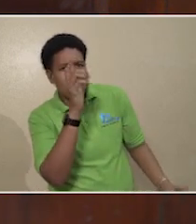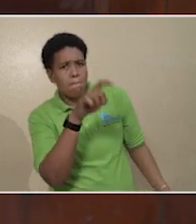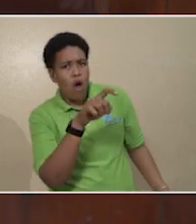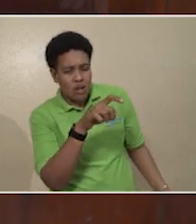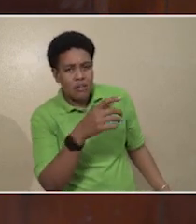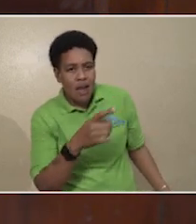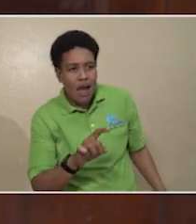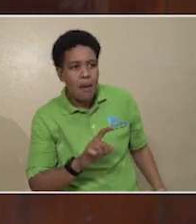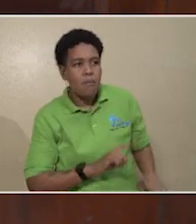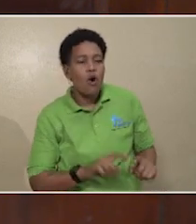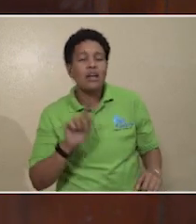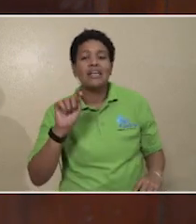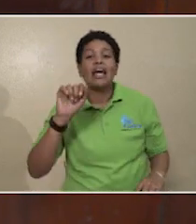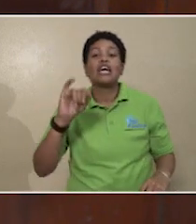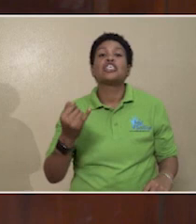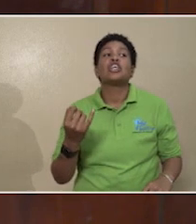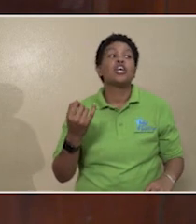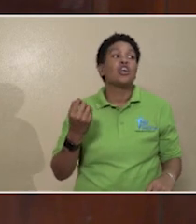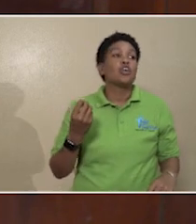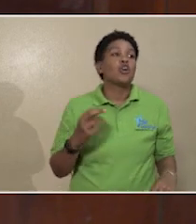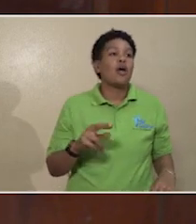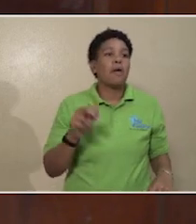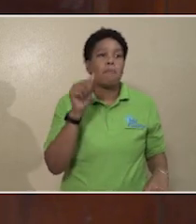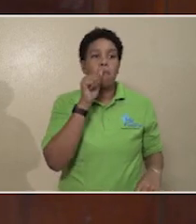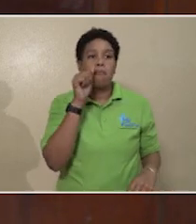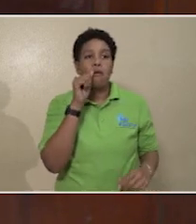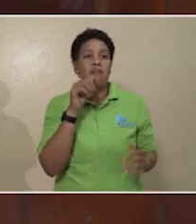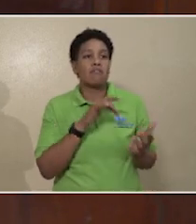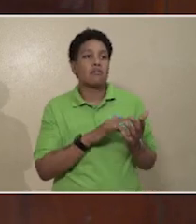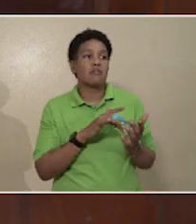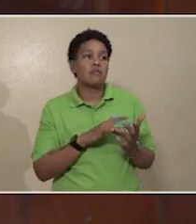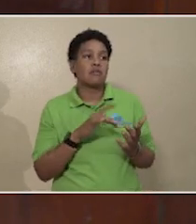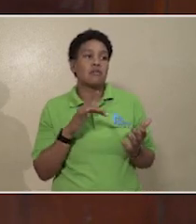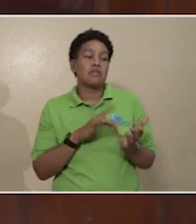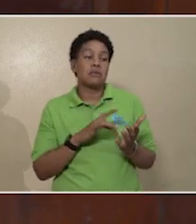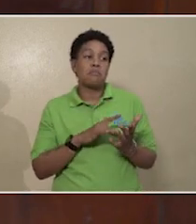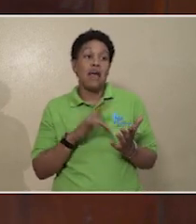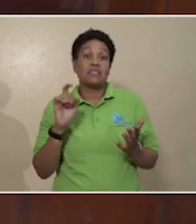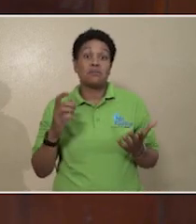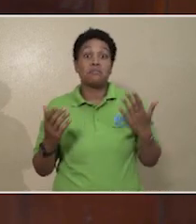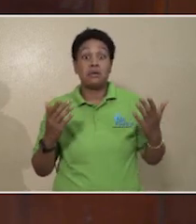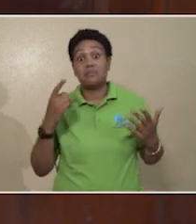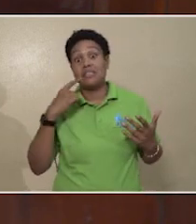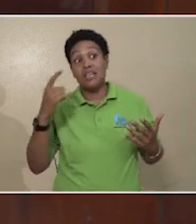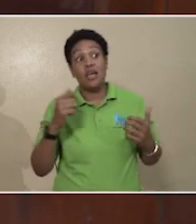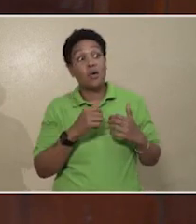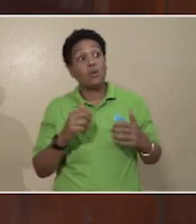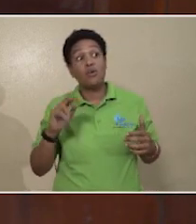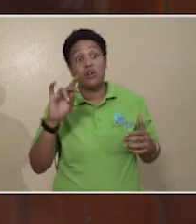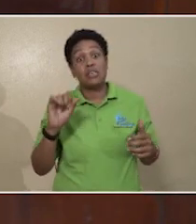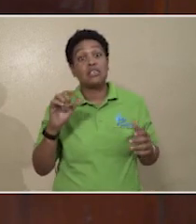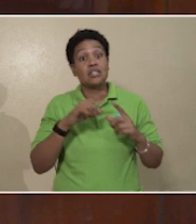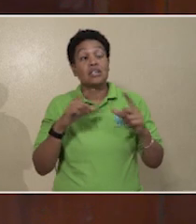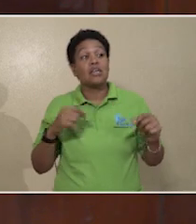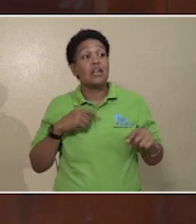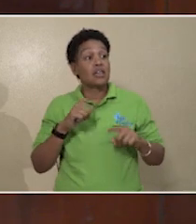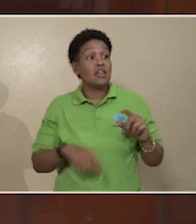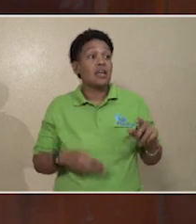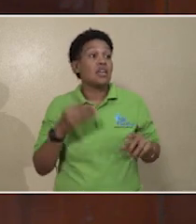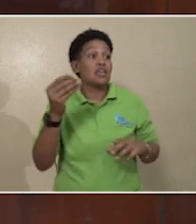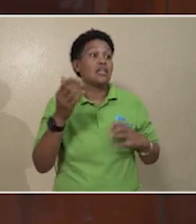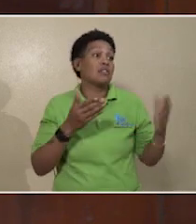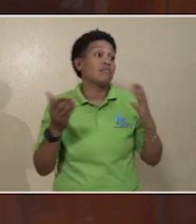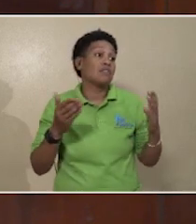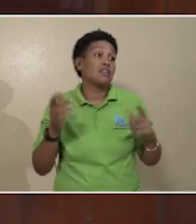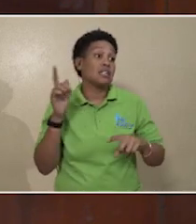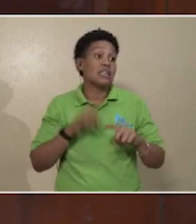TAG or private institution or the banks might say, without the NIDS card, I can't give a service. You